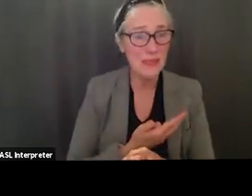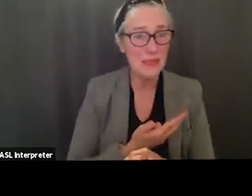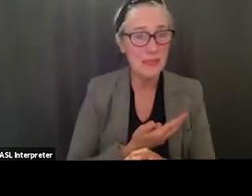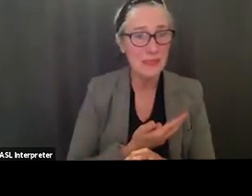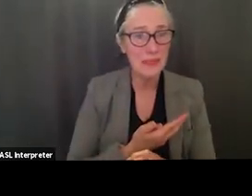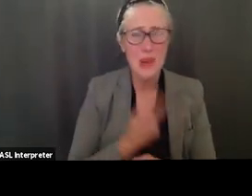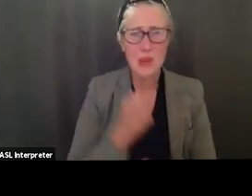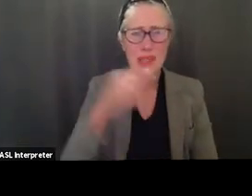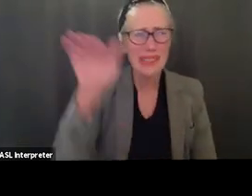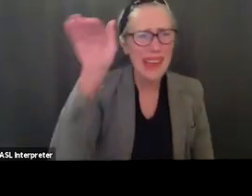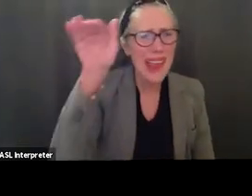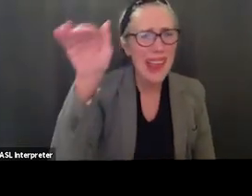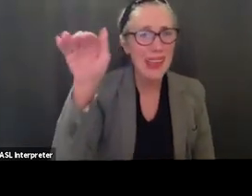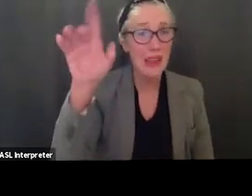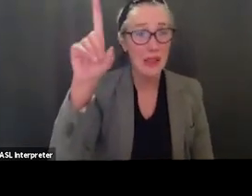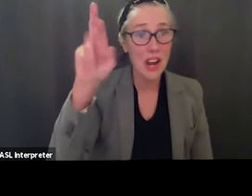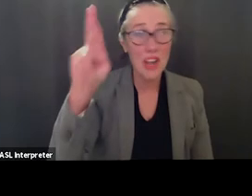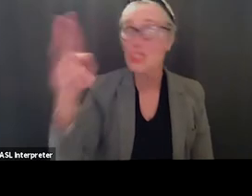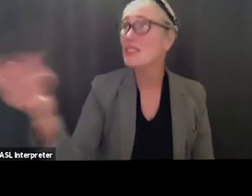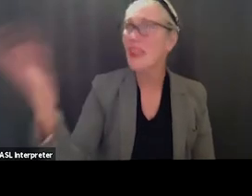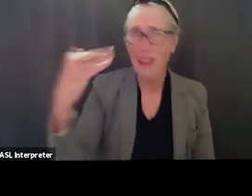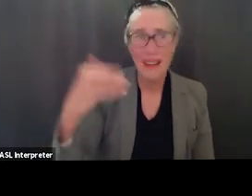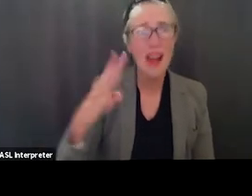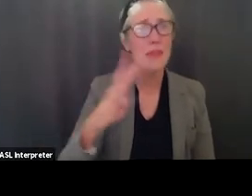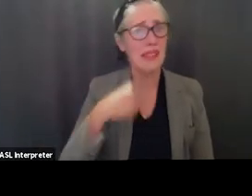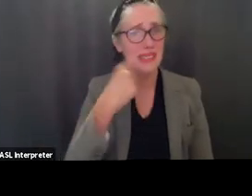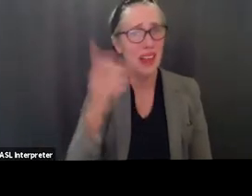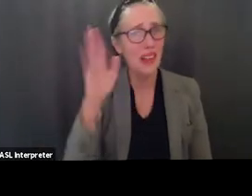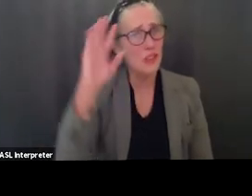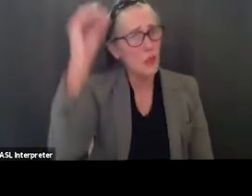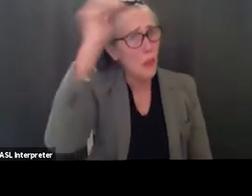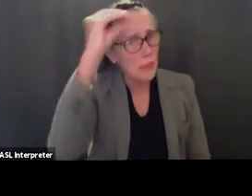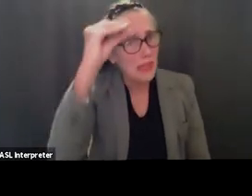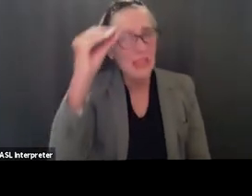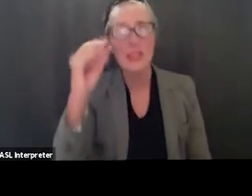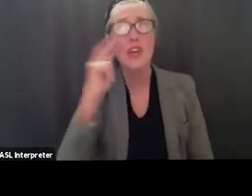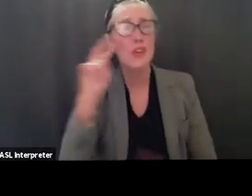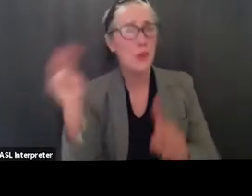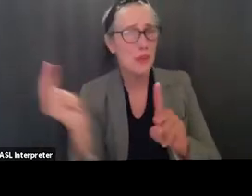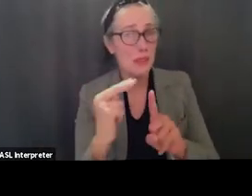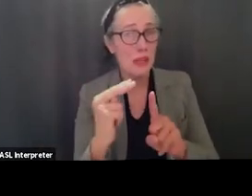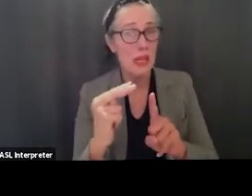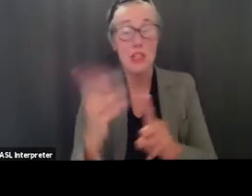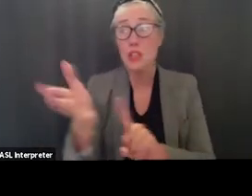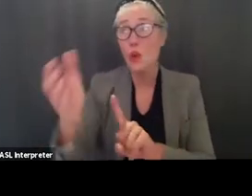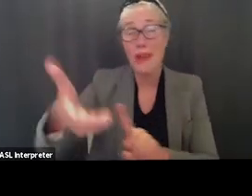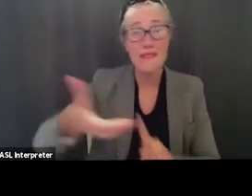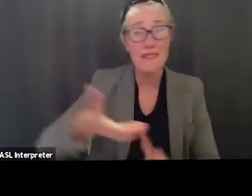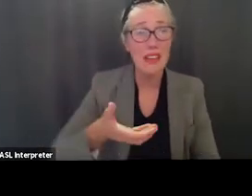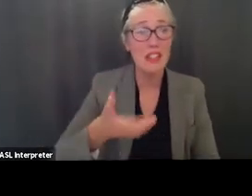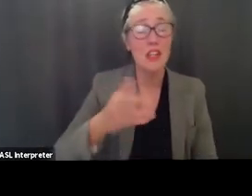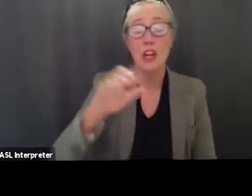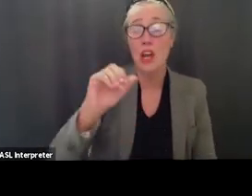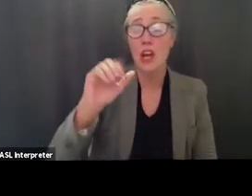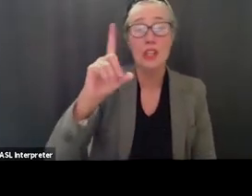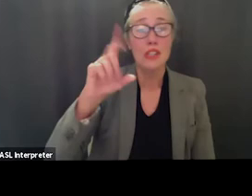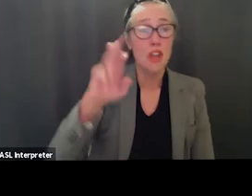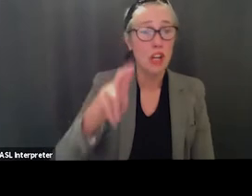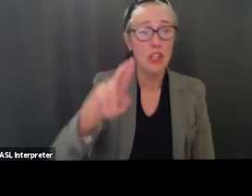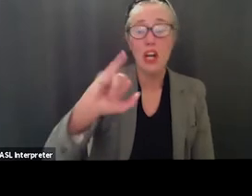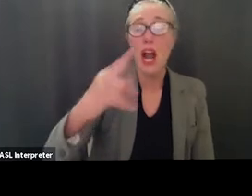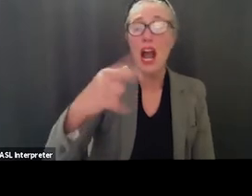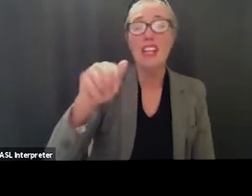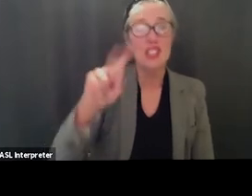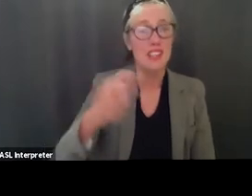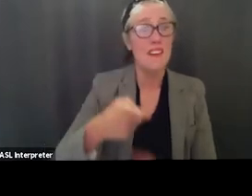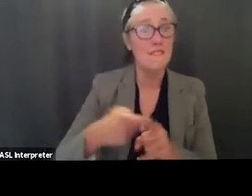hey doctors can you come speak to us tell us your perspective so i had dr igin from cottage hospital who's a he's a sansum